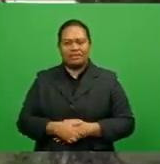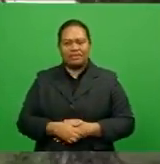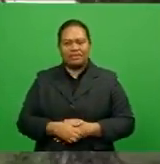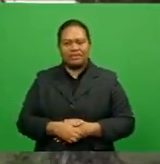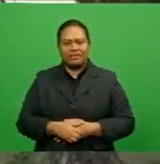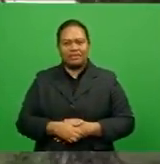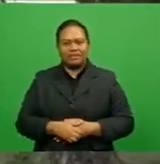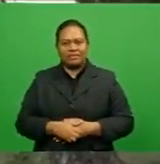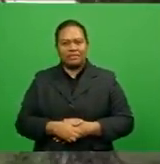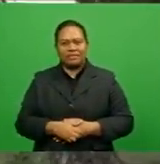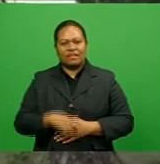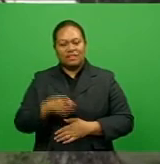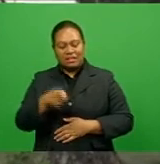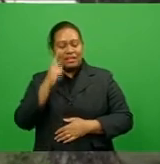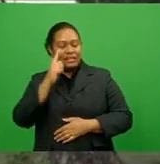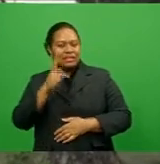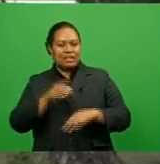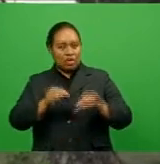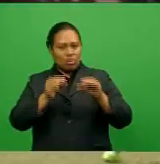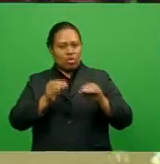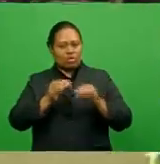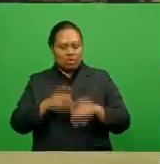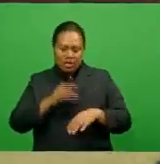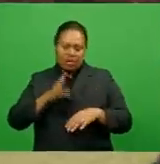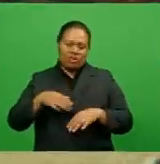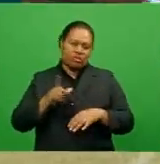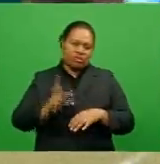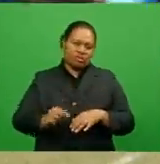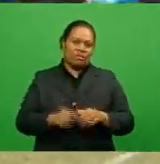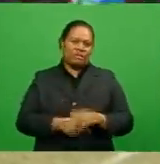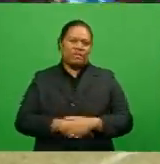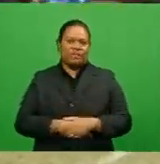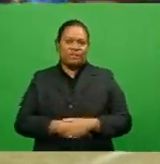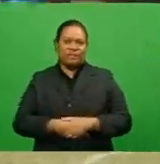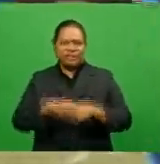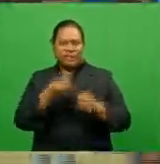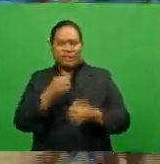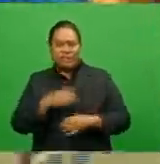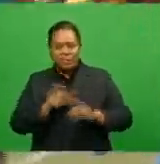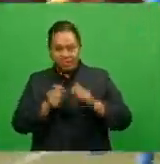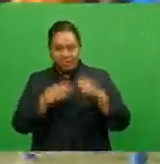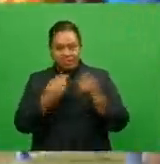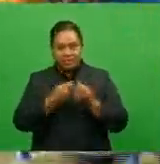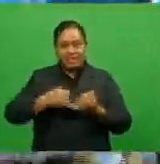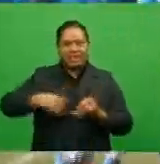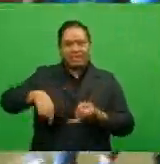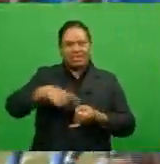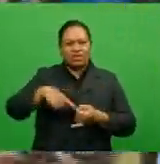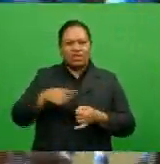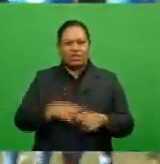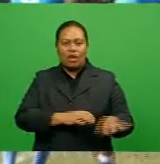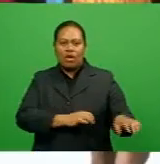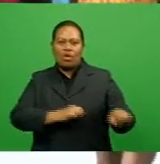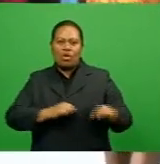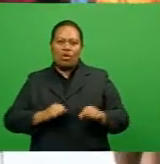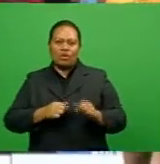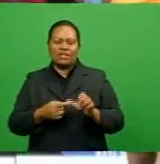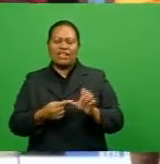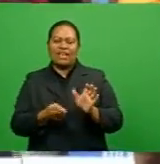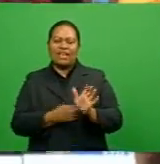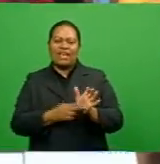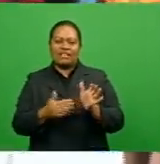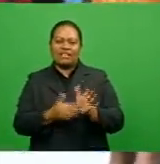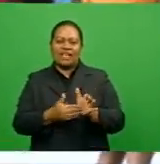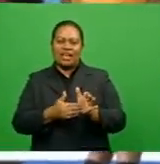that's probably where the coaches will be spending a lot of time on. Sandrumu and the Suva side will host a level at ANZ Stadium in